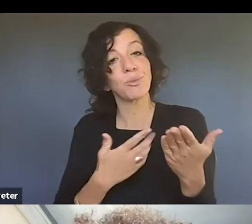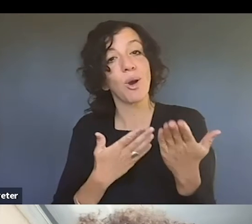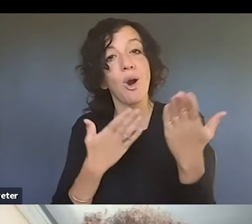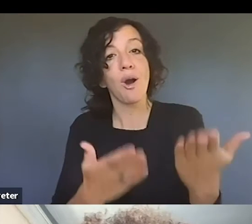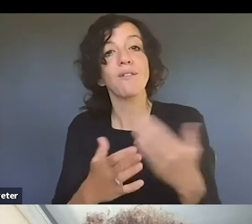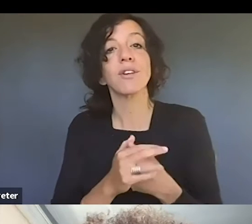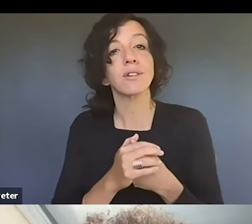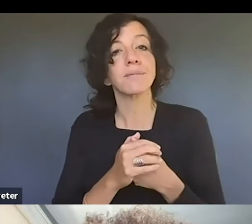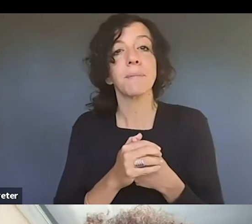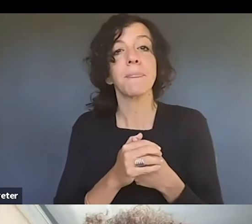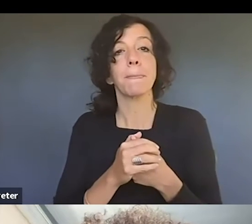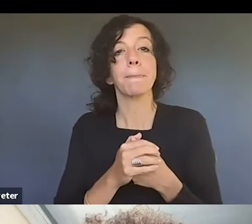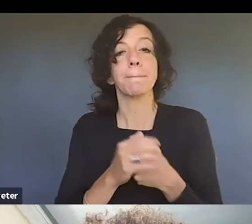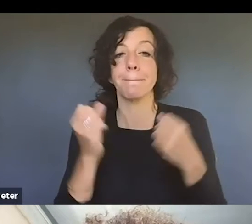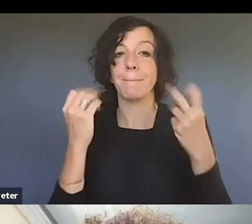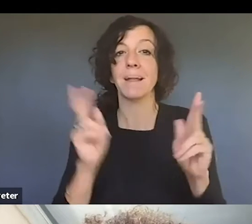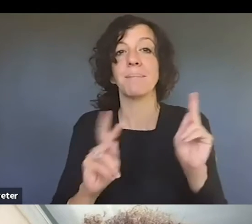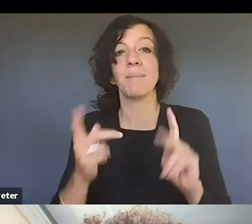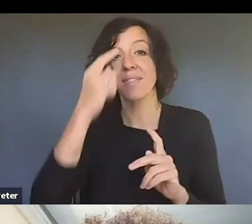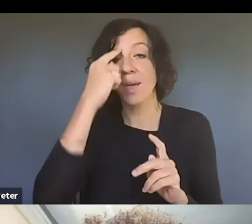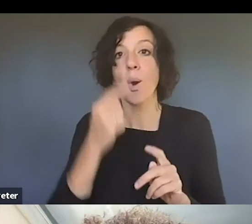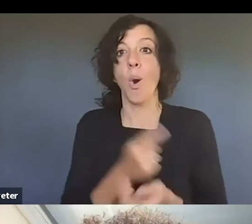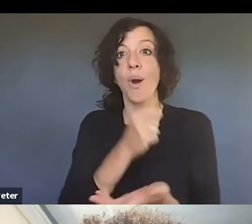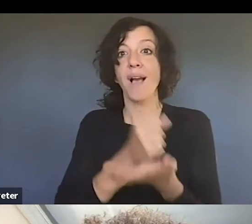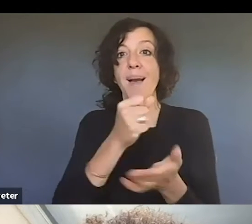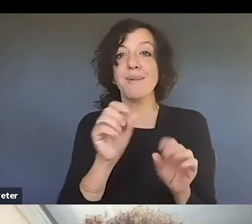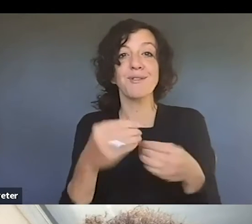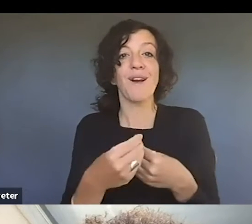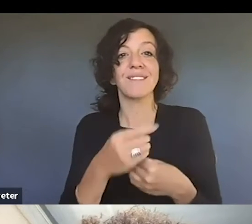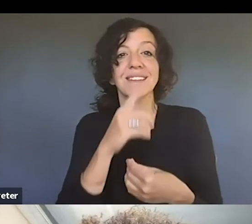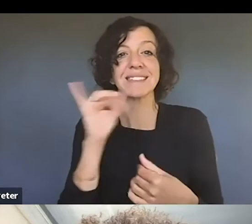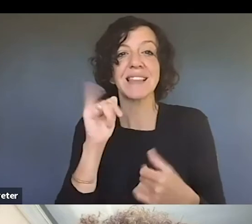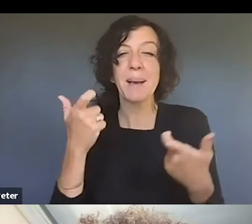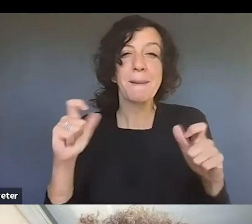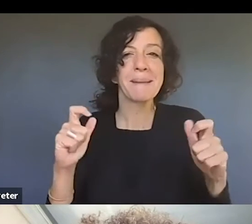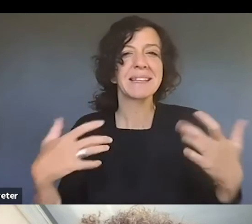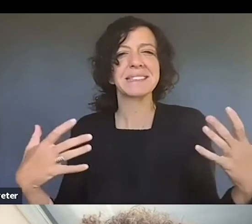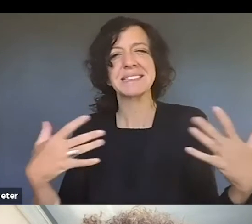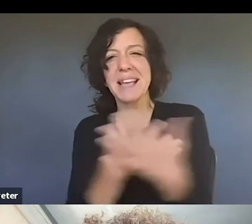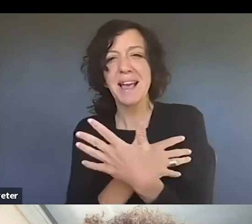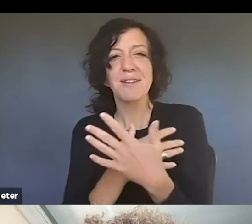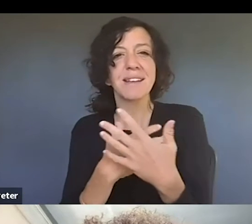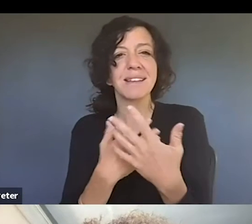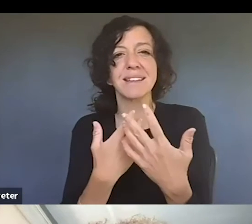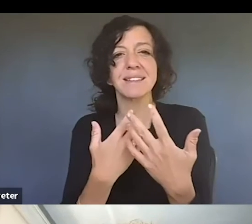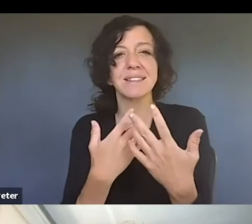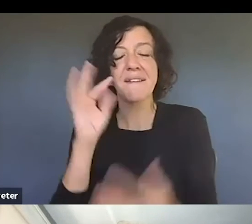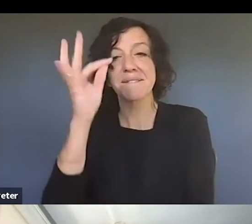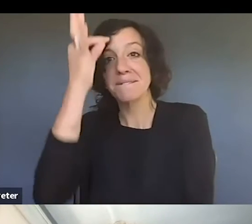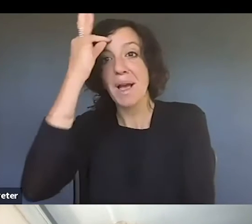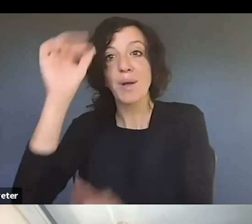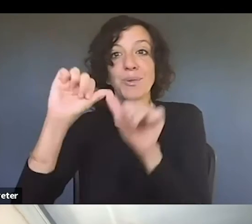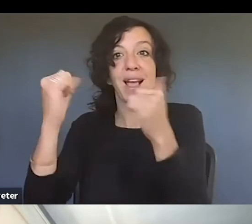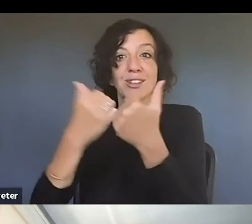said, a lot of people, you know, may think of like, the copyright office, like this big, scary, you know, federal